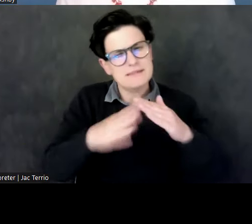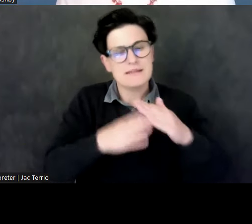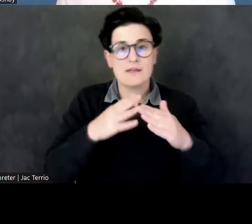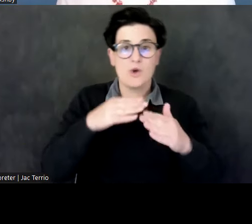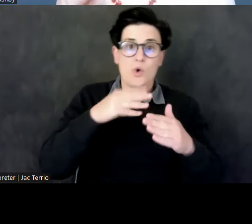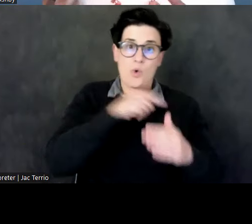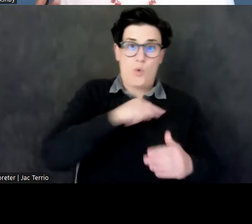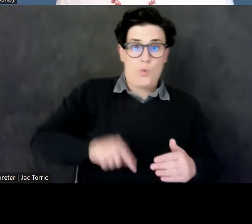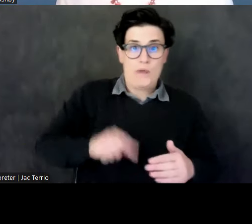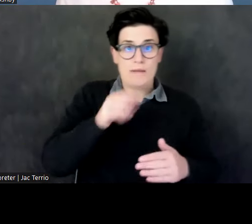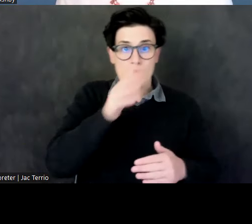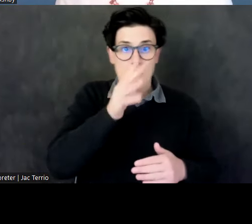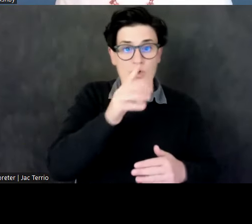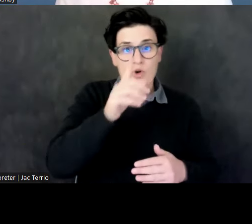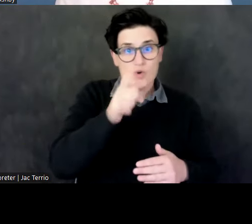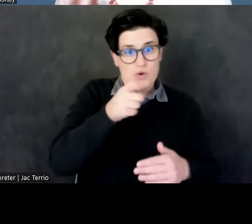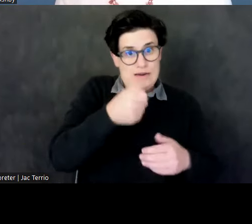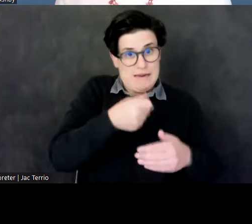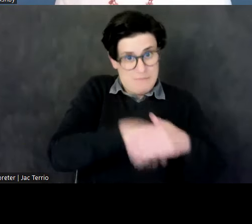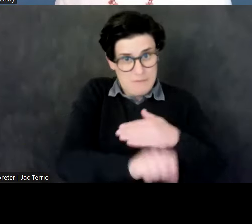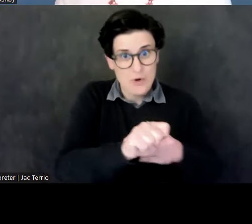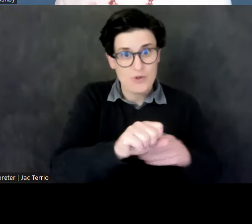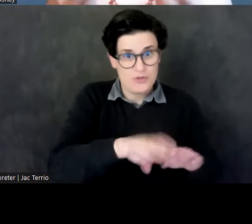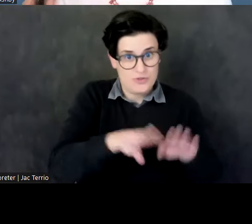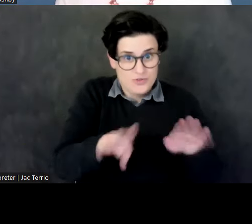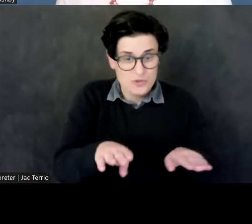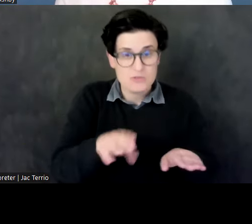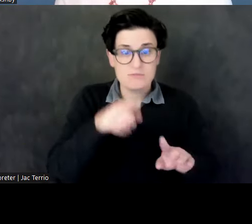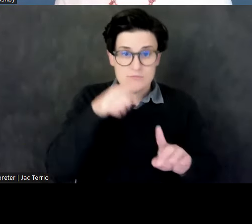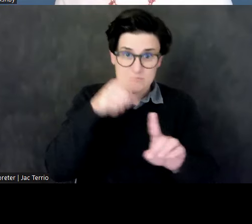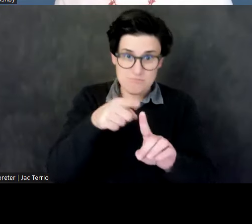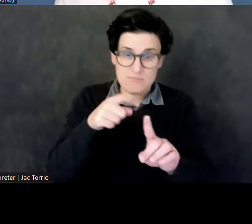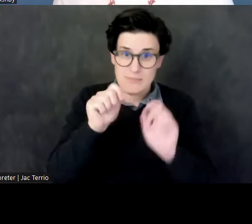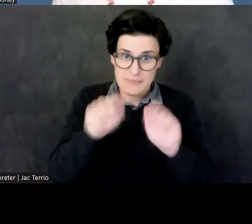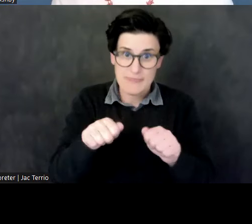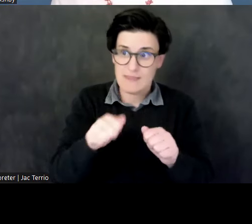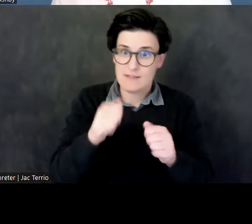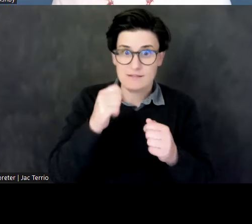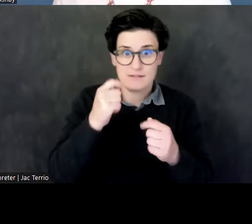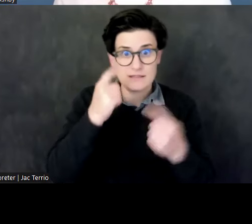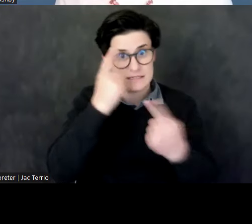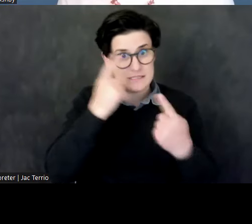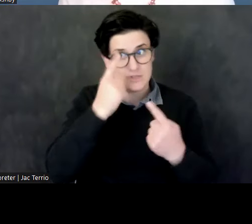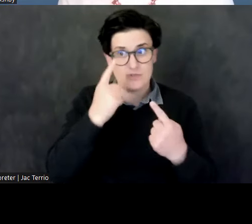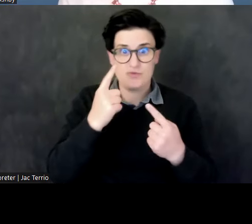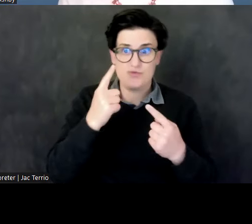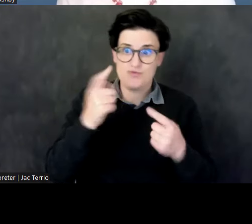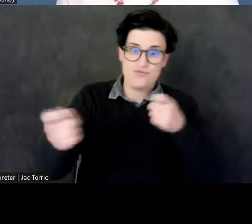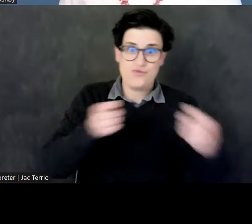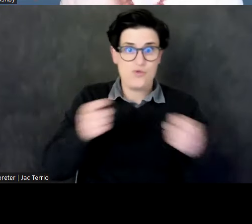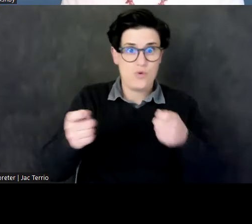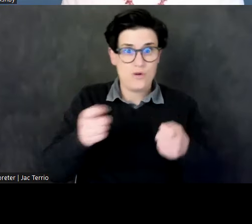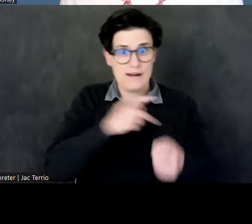can legitimately be considered to rule the kingdom of Meroe.